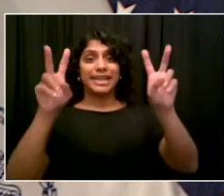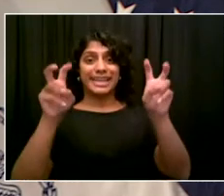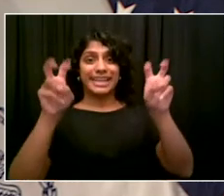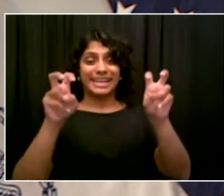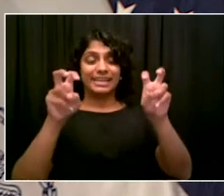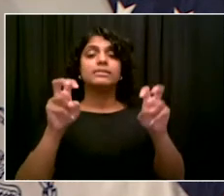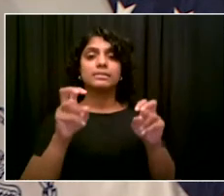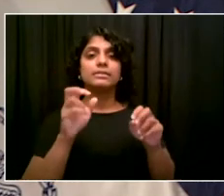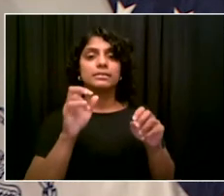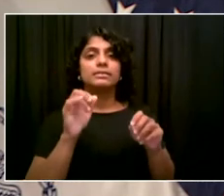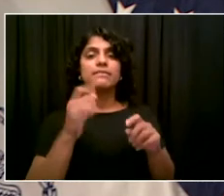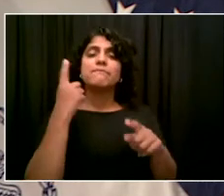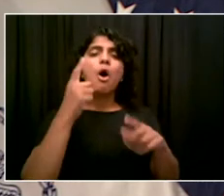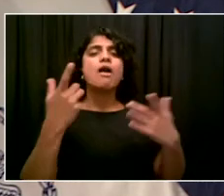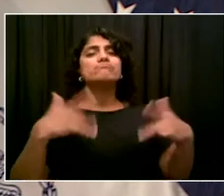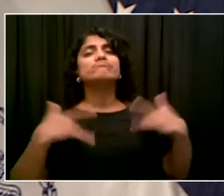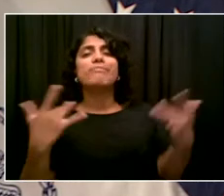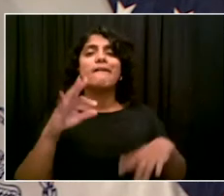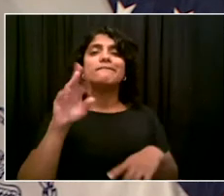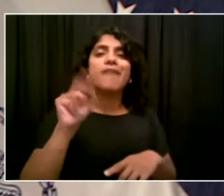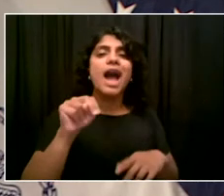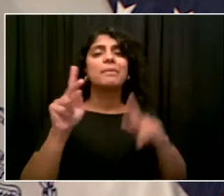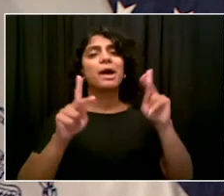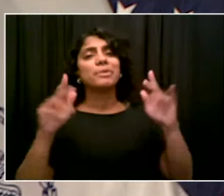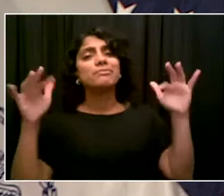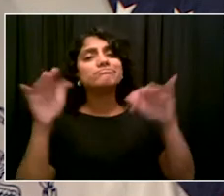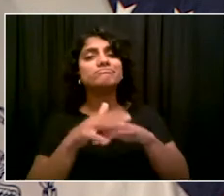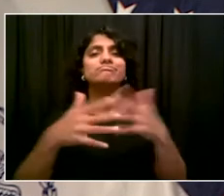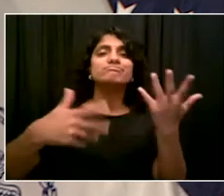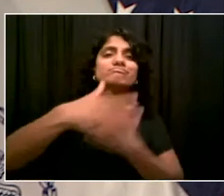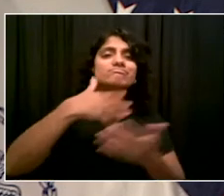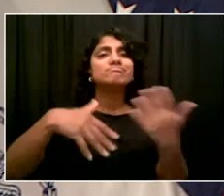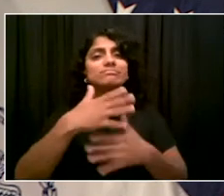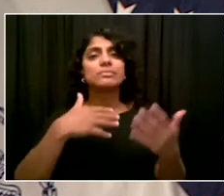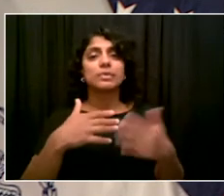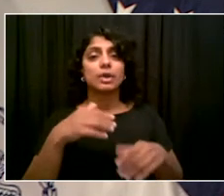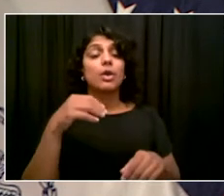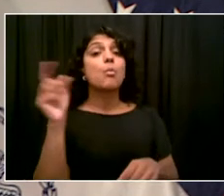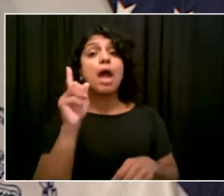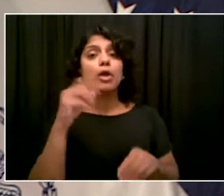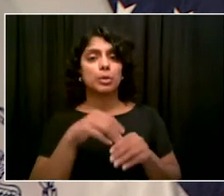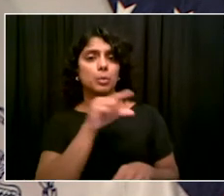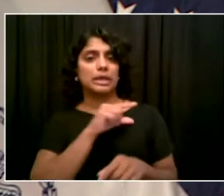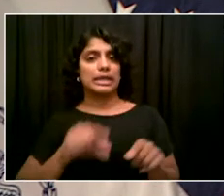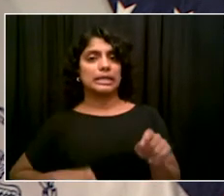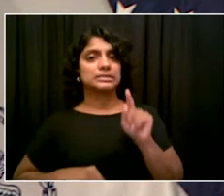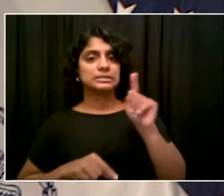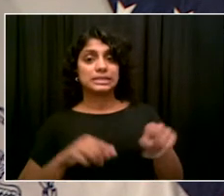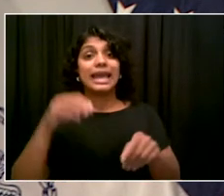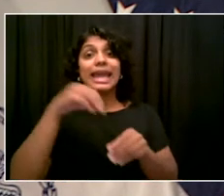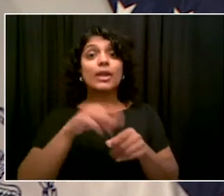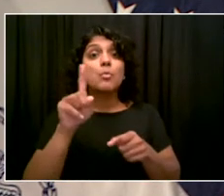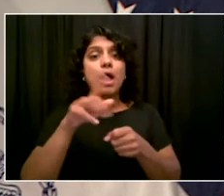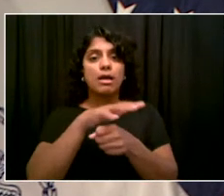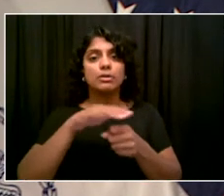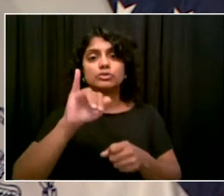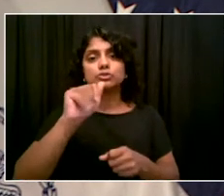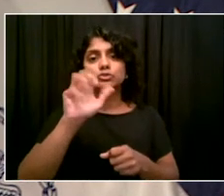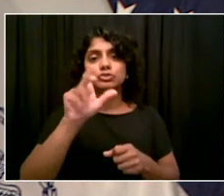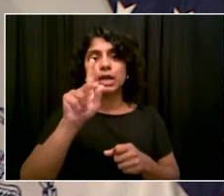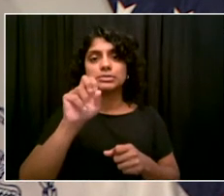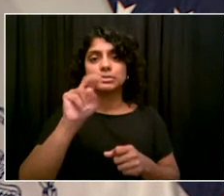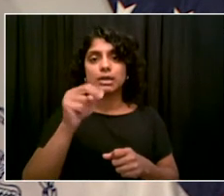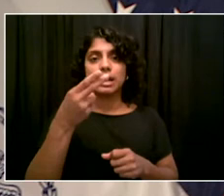probably tell me, should be a privilege, should be a right, not a privilege. They've set up play areas that are designated as no-parking zones.